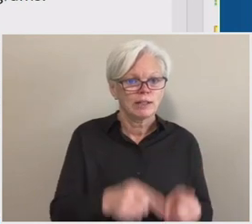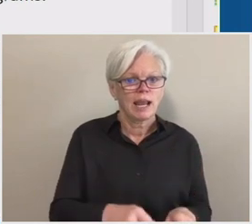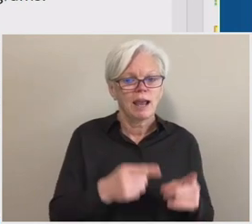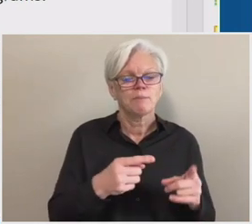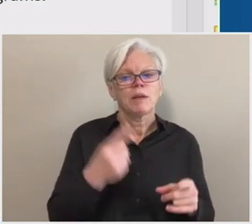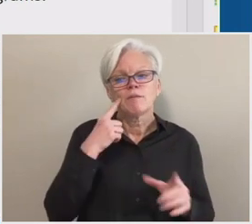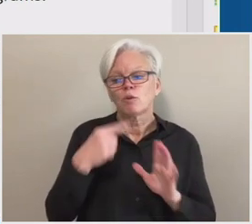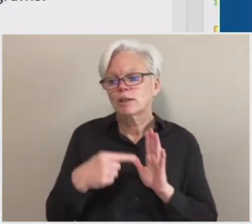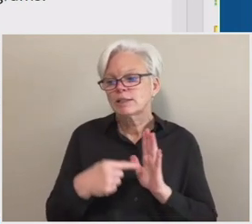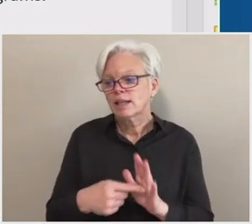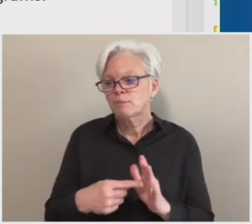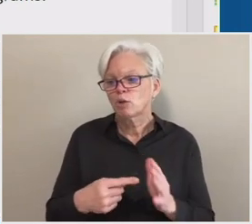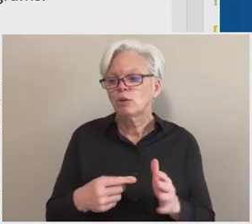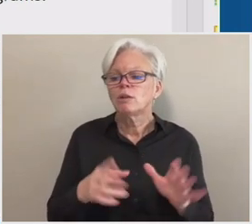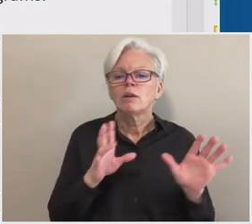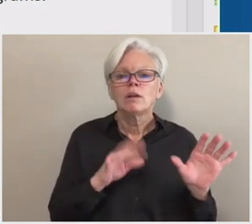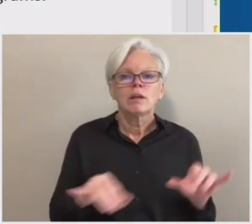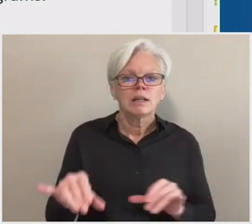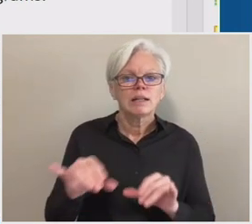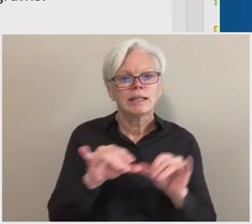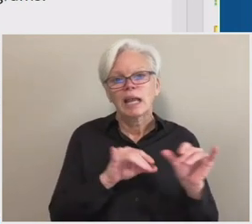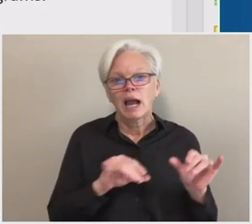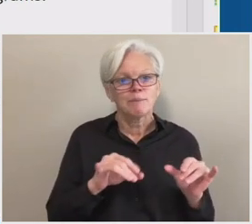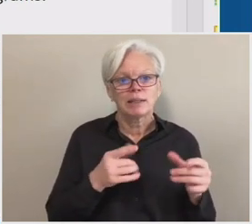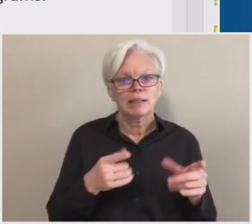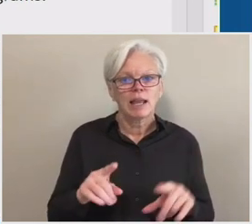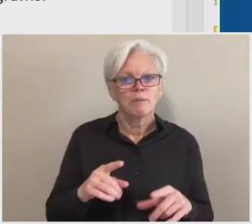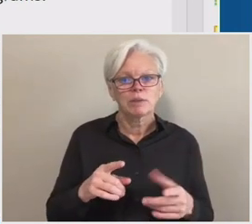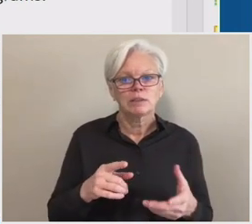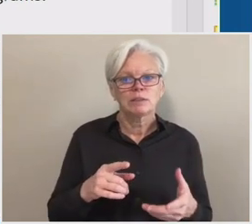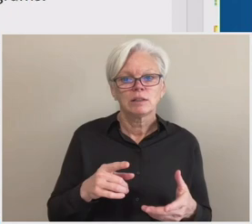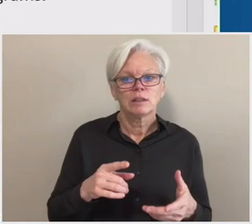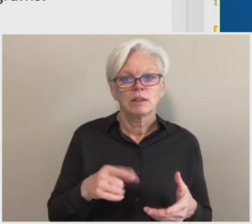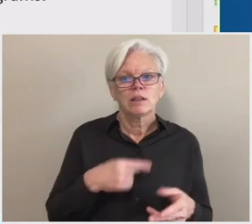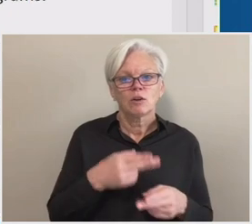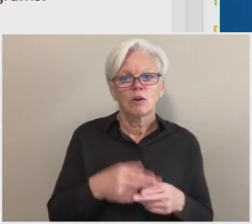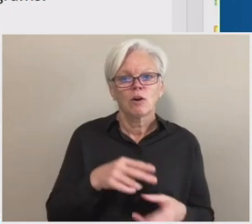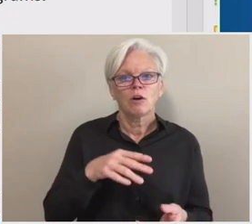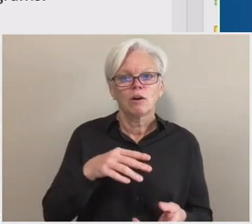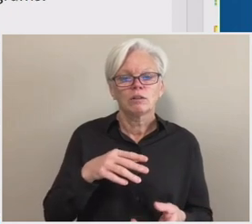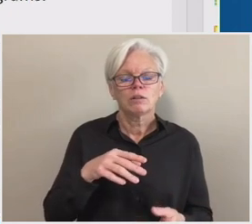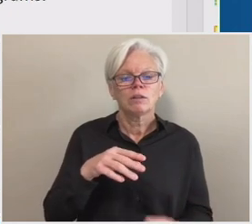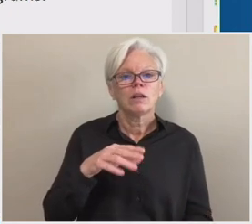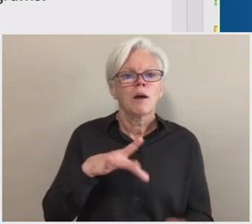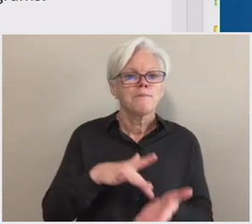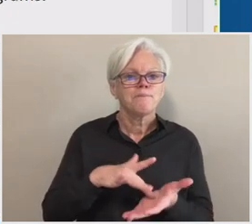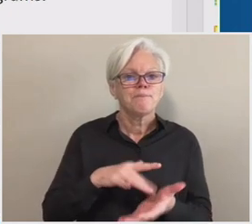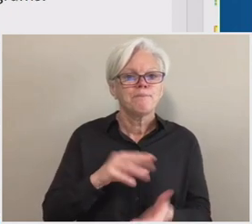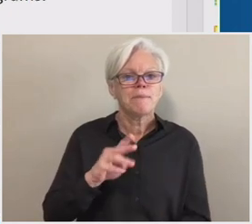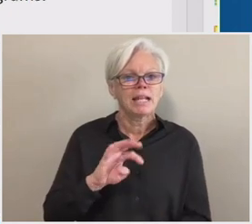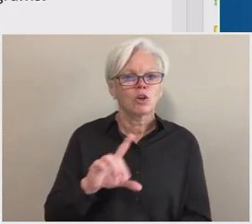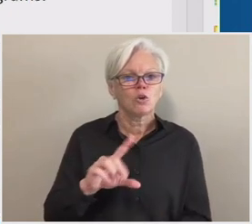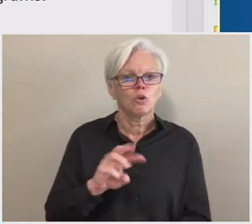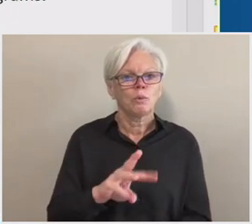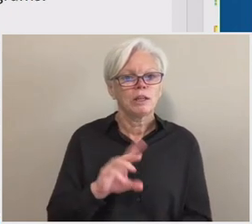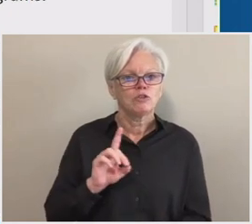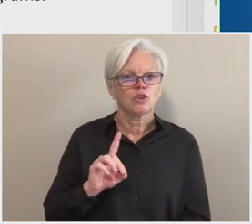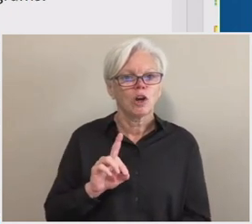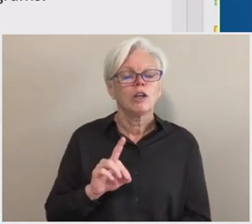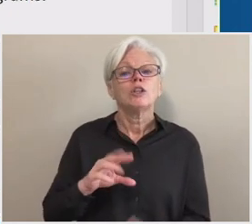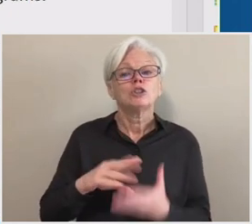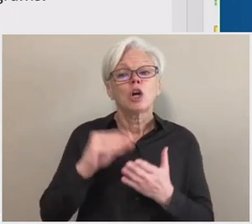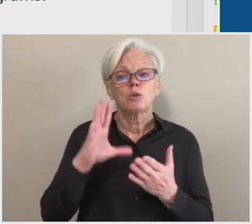a very common version of this is what's sometimes called a medical withdrawal, where a student comes to the